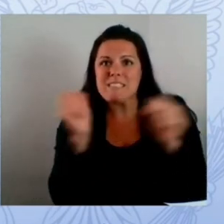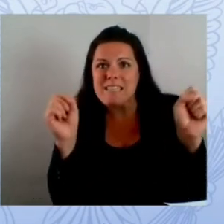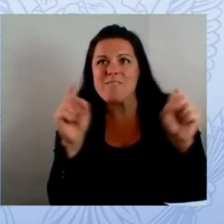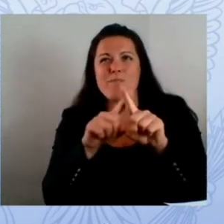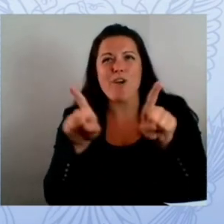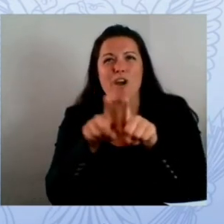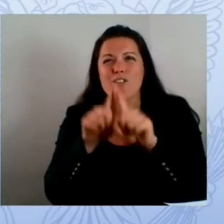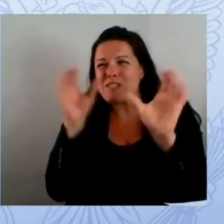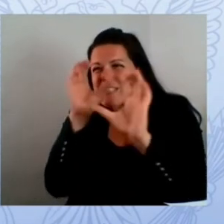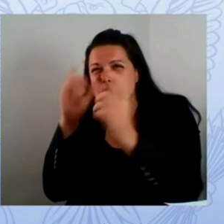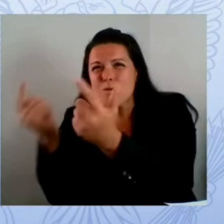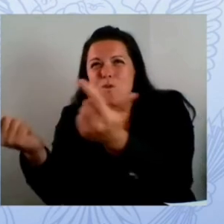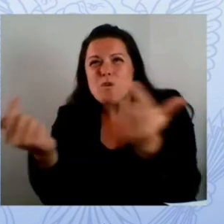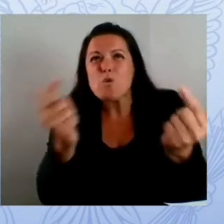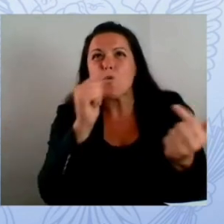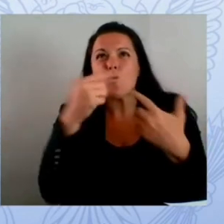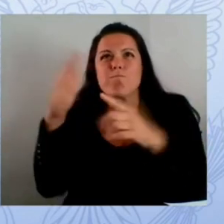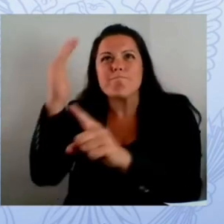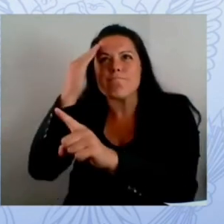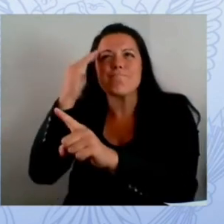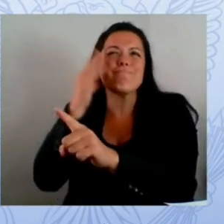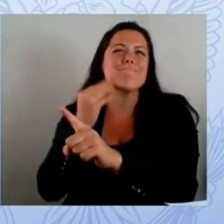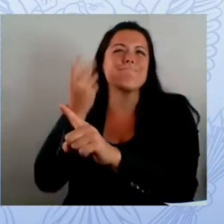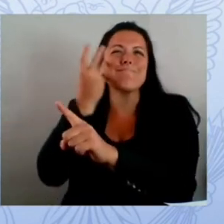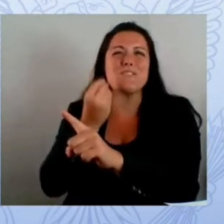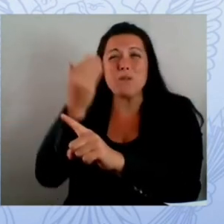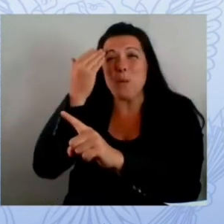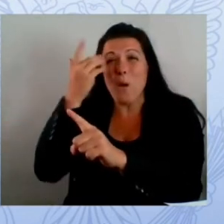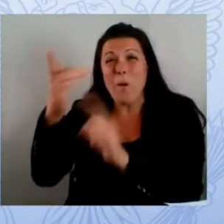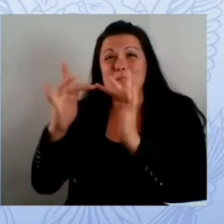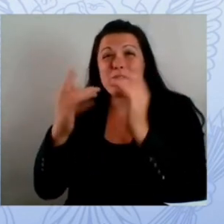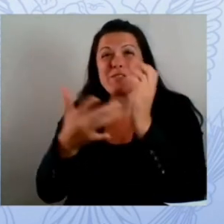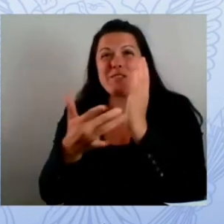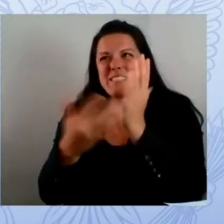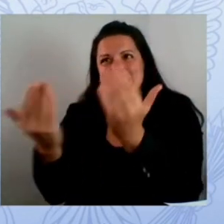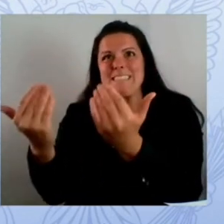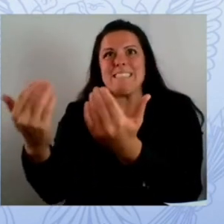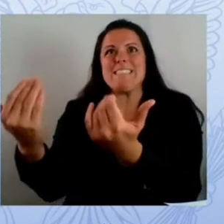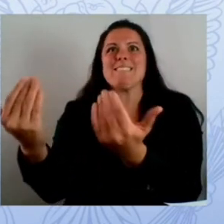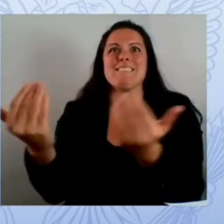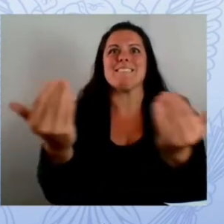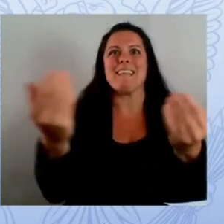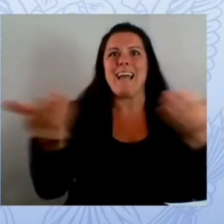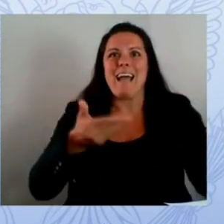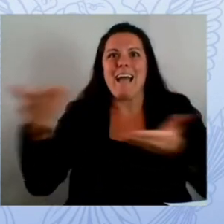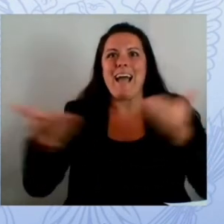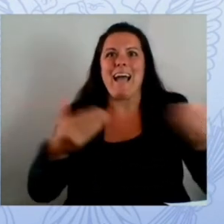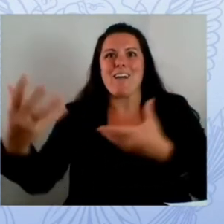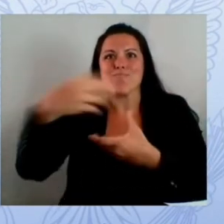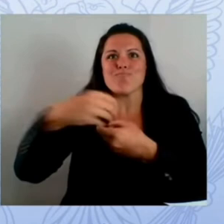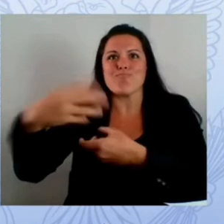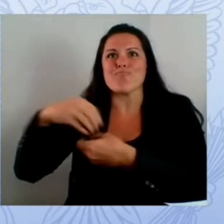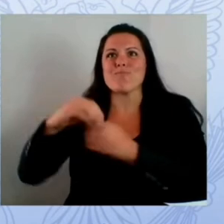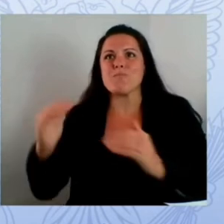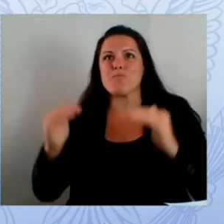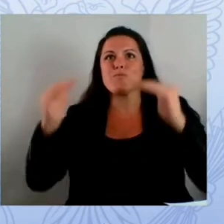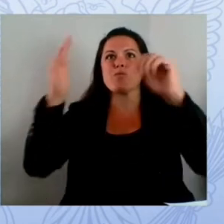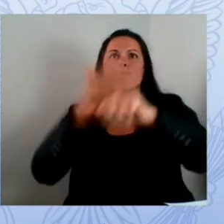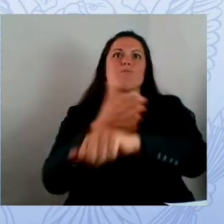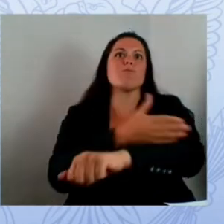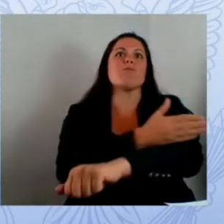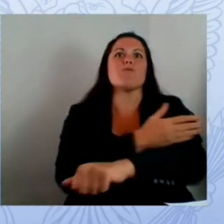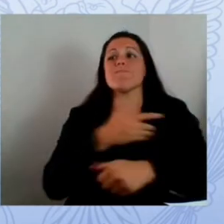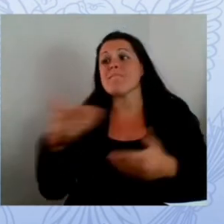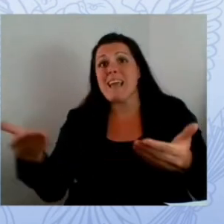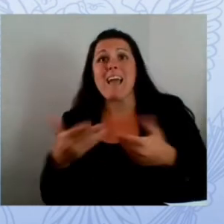team brought on the first cyber apprentice in the state of north dakota and now the house and senate has approved multiple